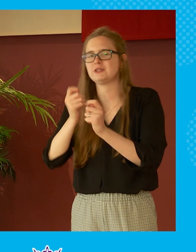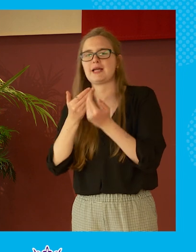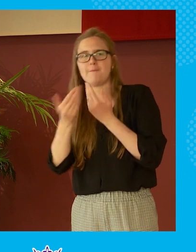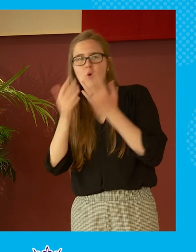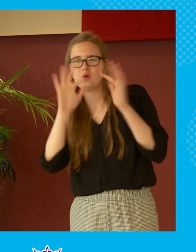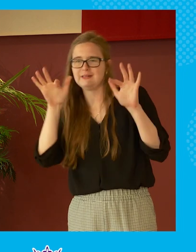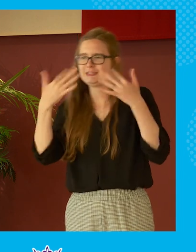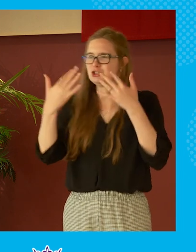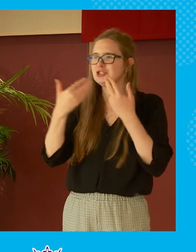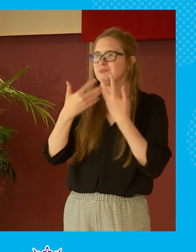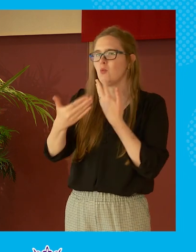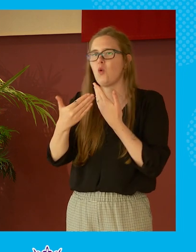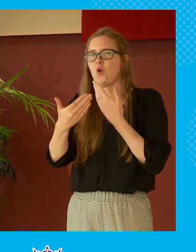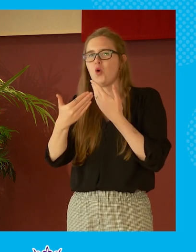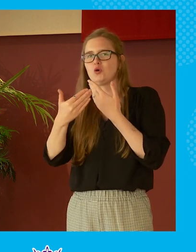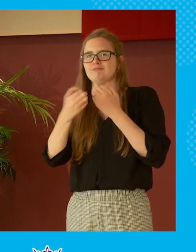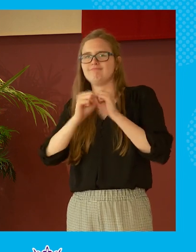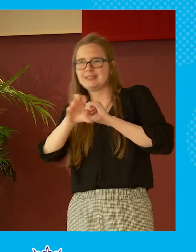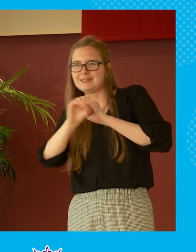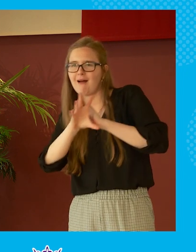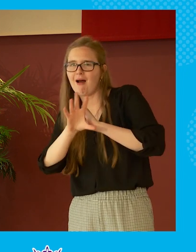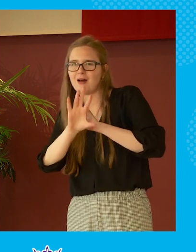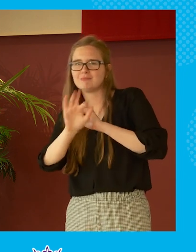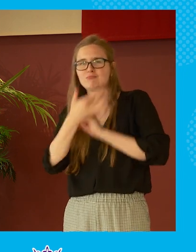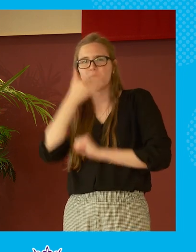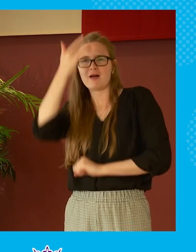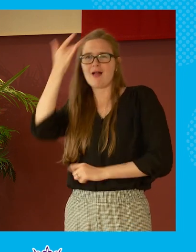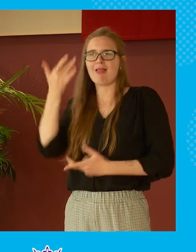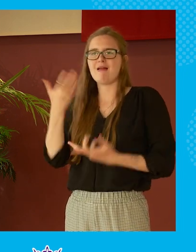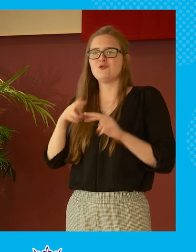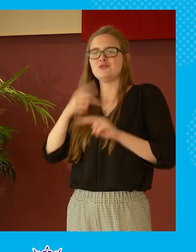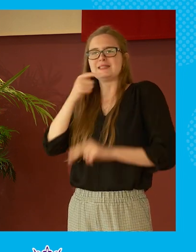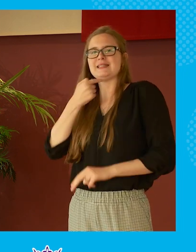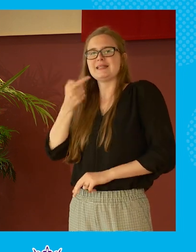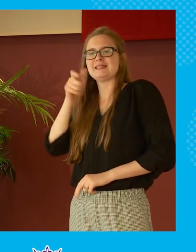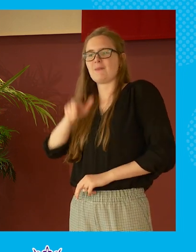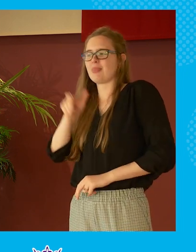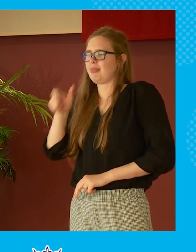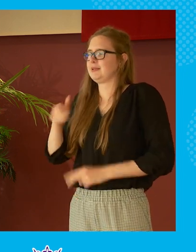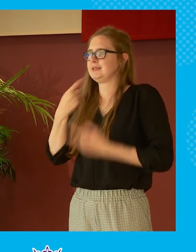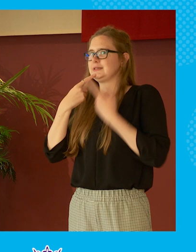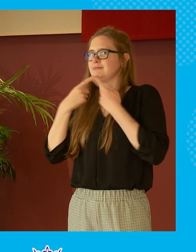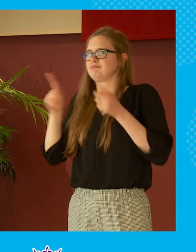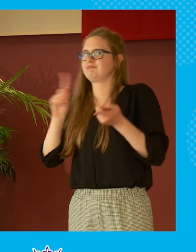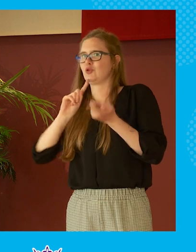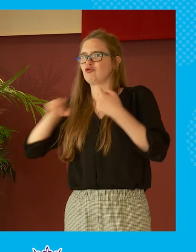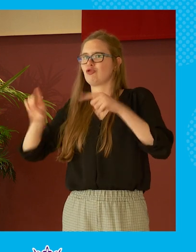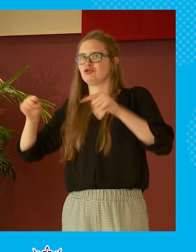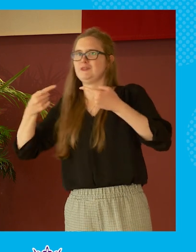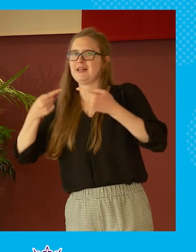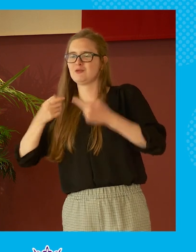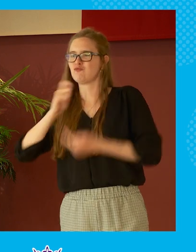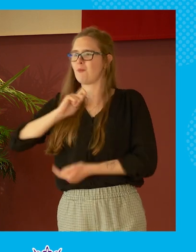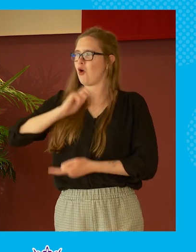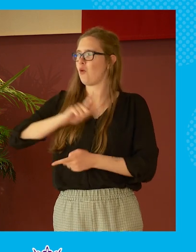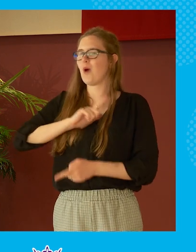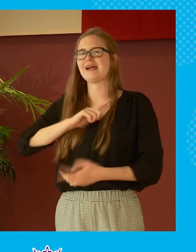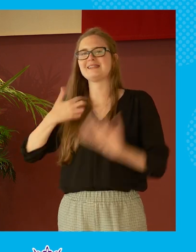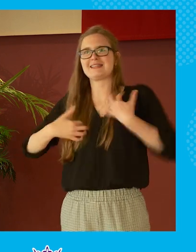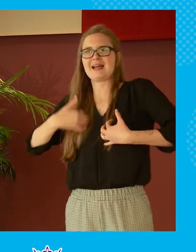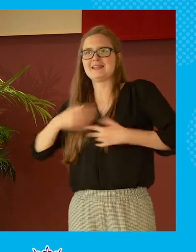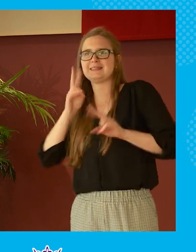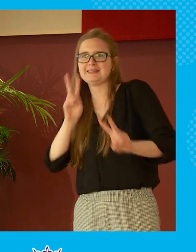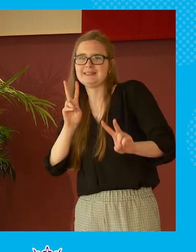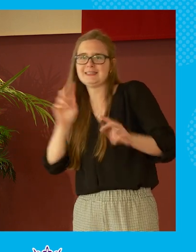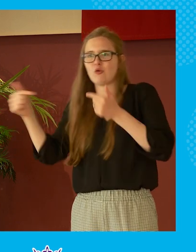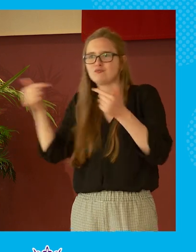attention you get more media time if you say something that's that's completely out there people will report it it'll be exciting and i